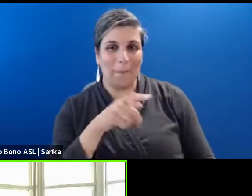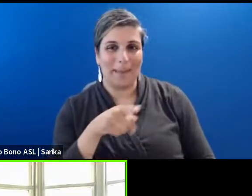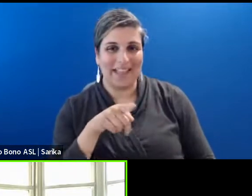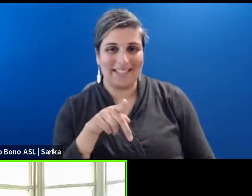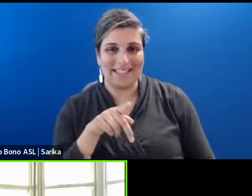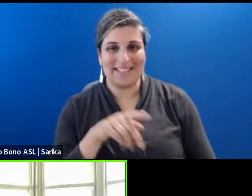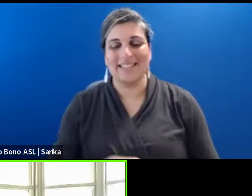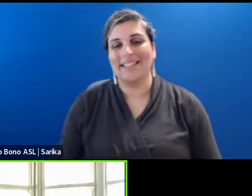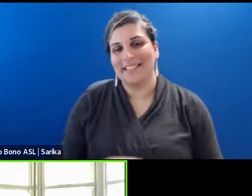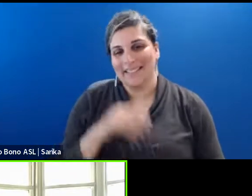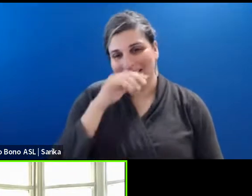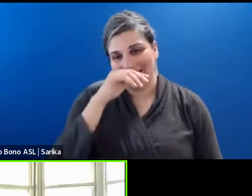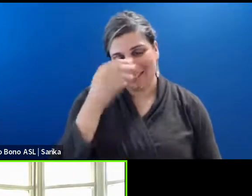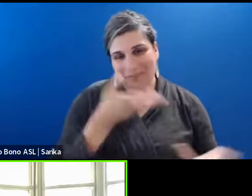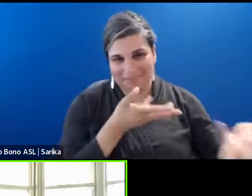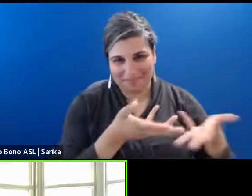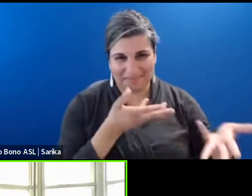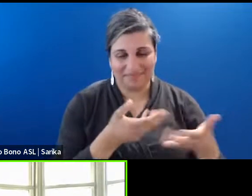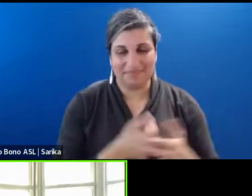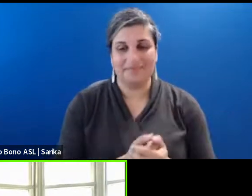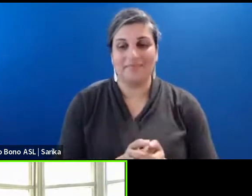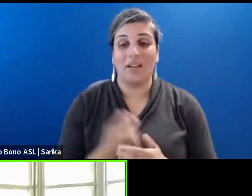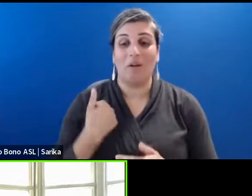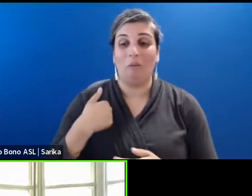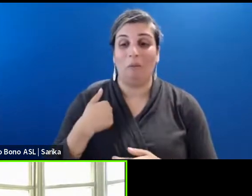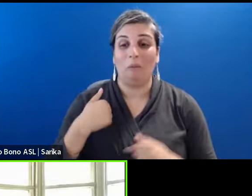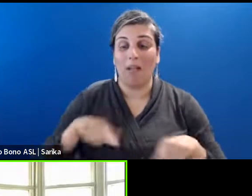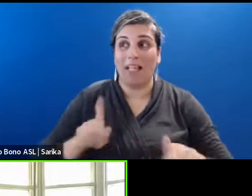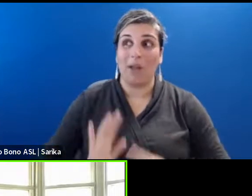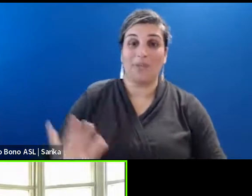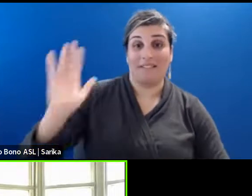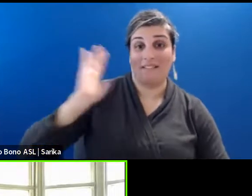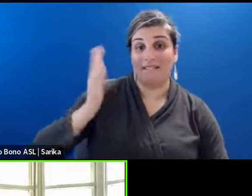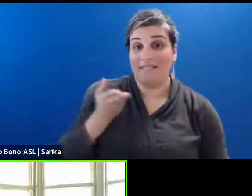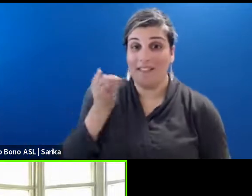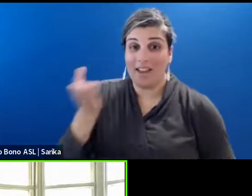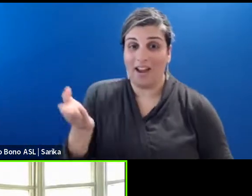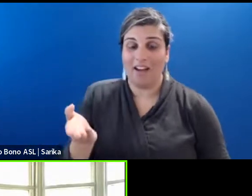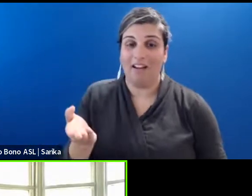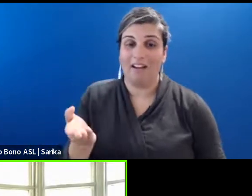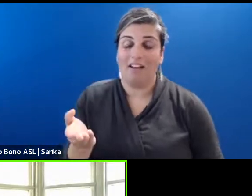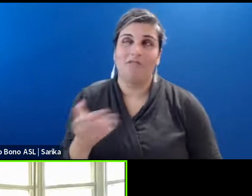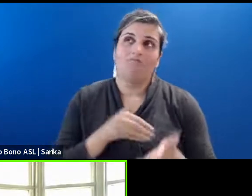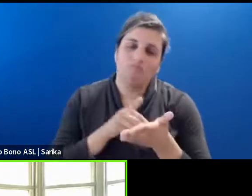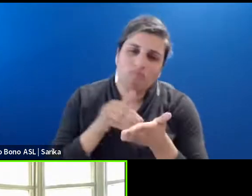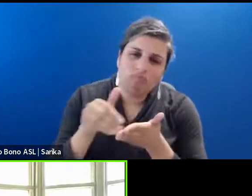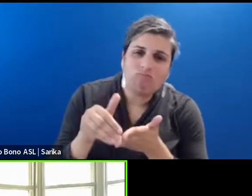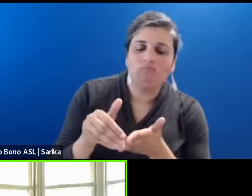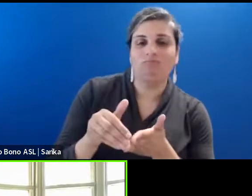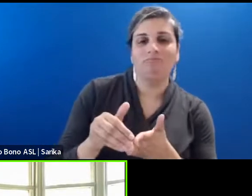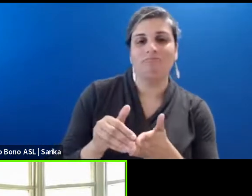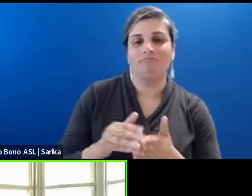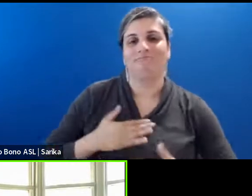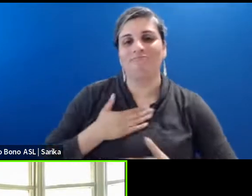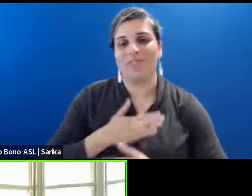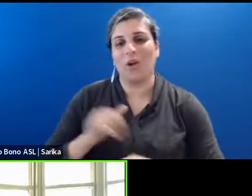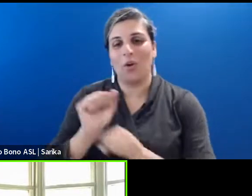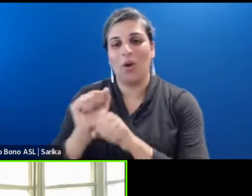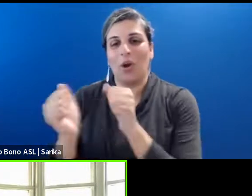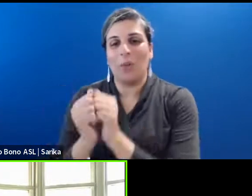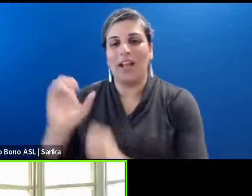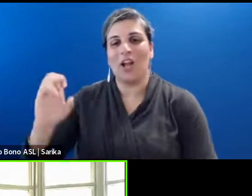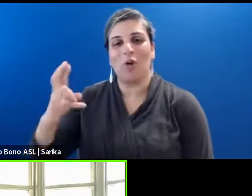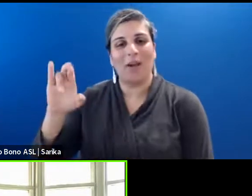And while I was at the film commission, I had the not quite as frequent, but equal pleasure of working with Chris Stelly